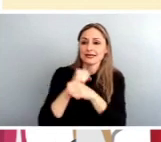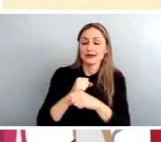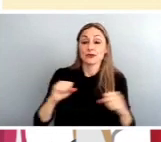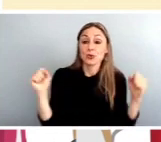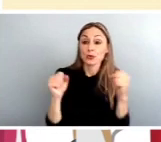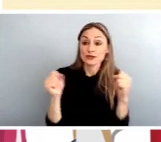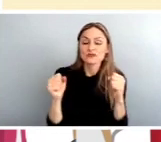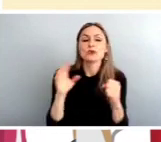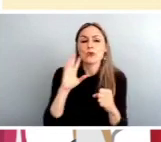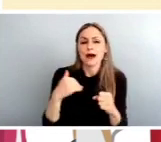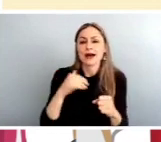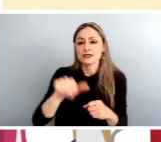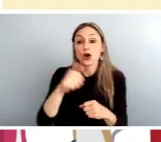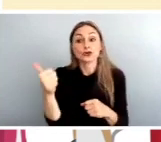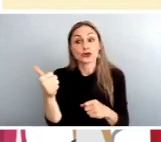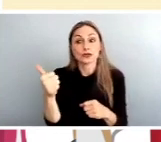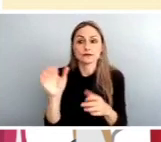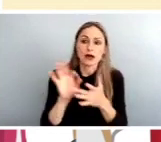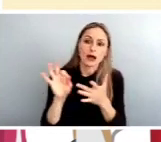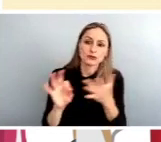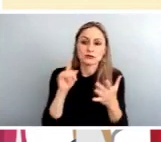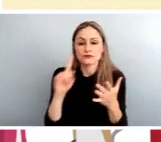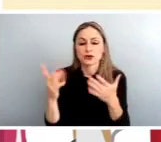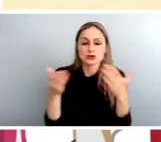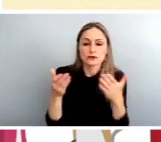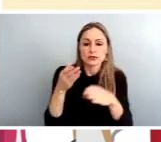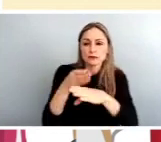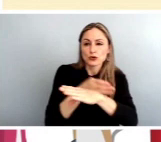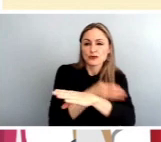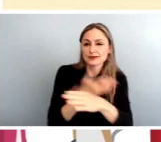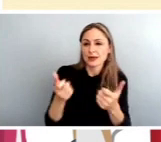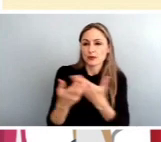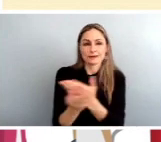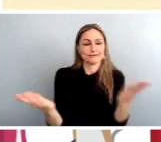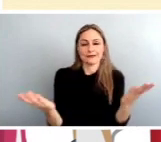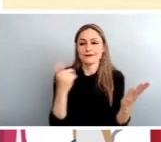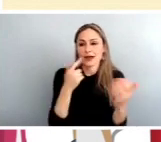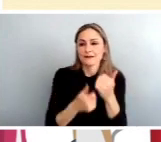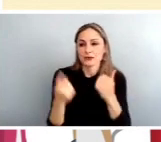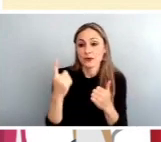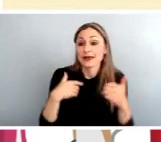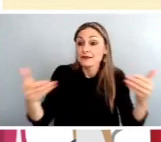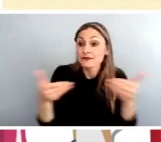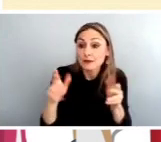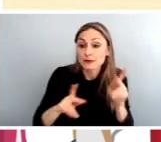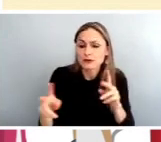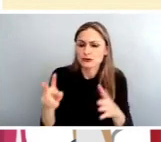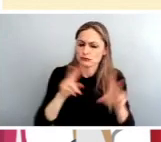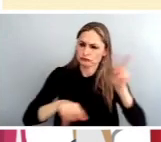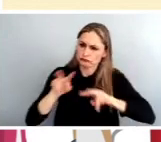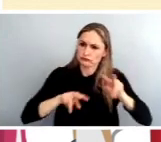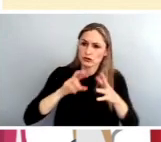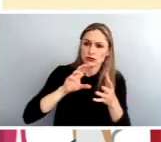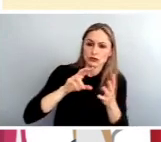alternatives and those options for service improvements that we want to be bringing out to everybody and invite people to review them to comment on them